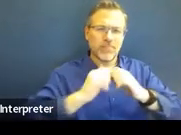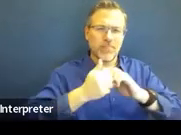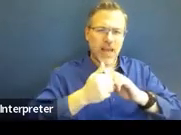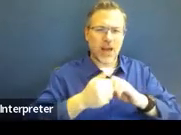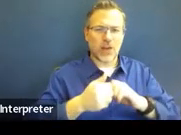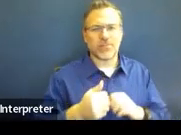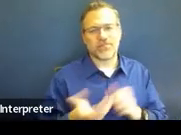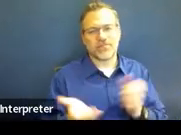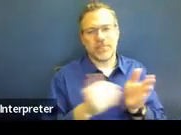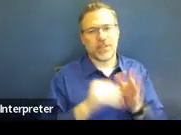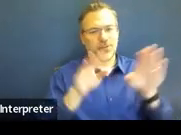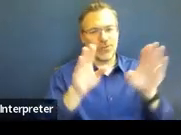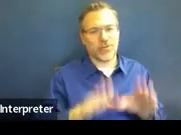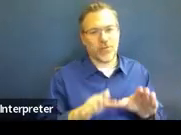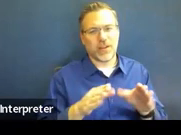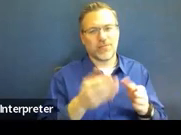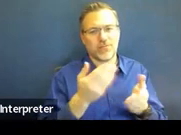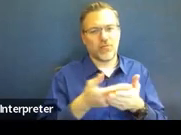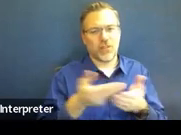resource.